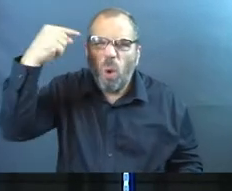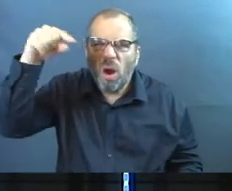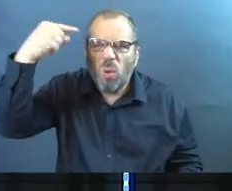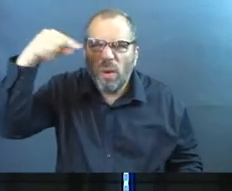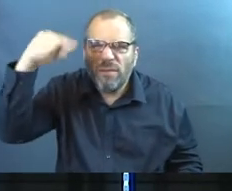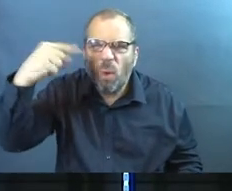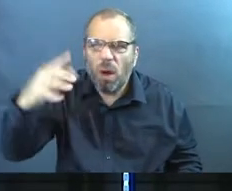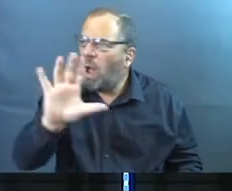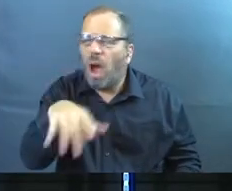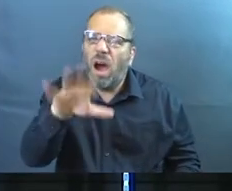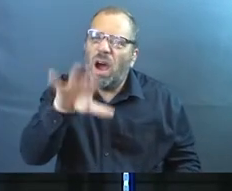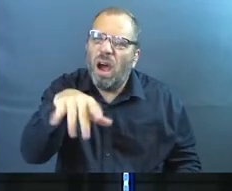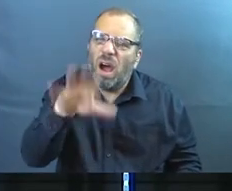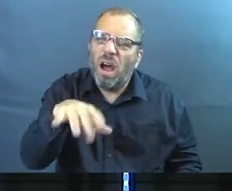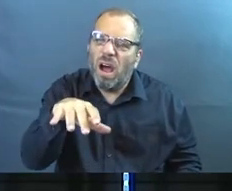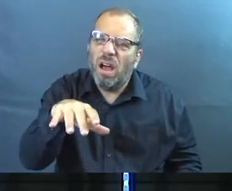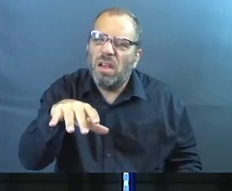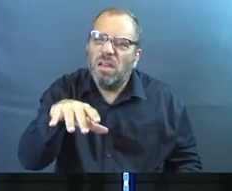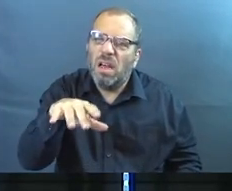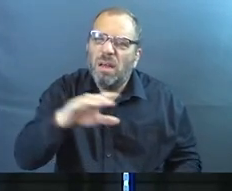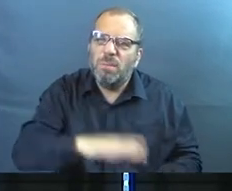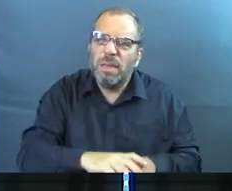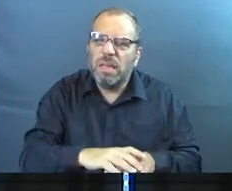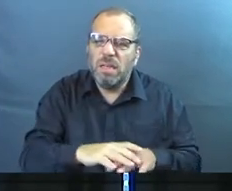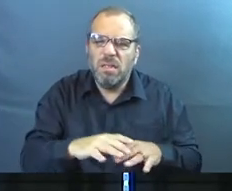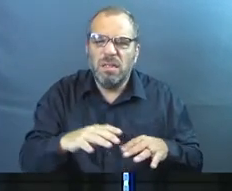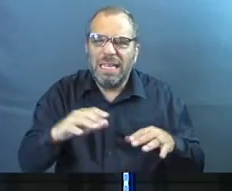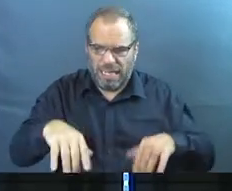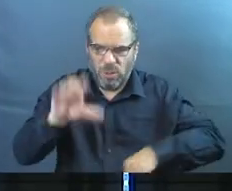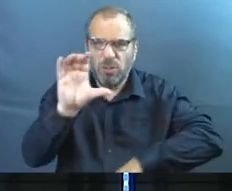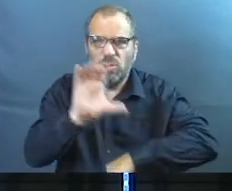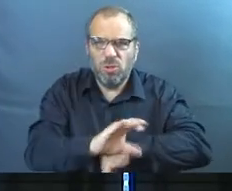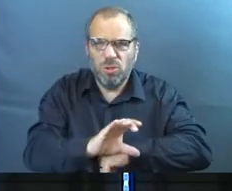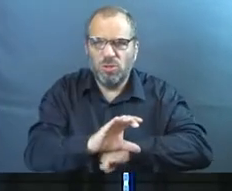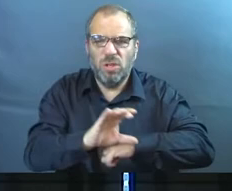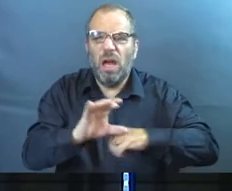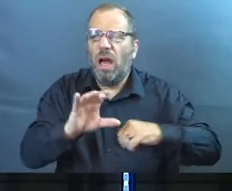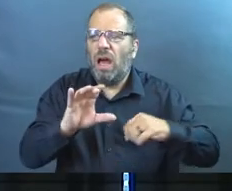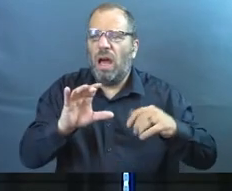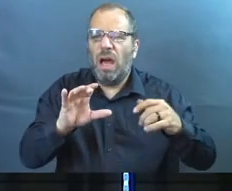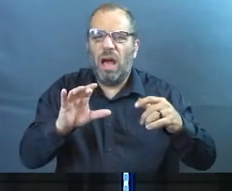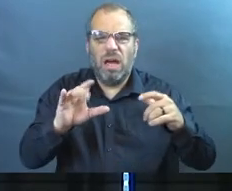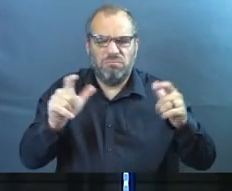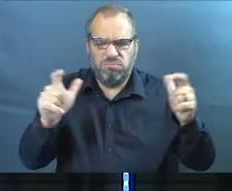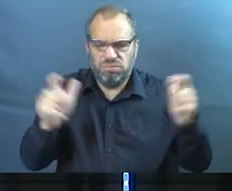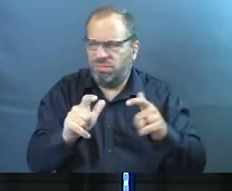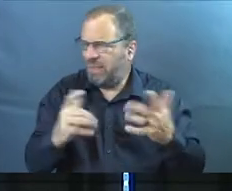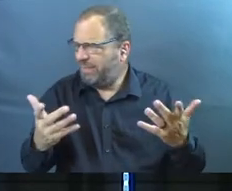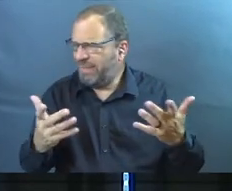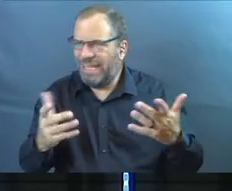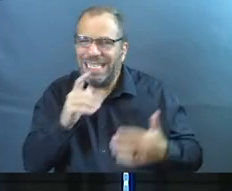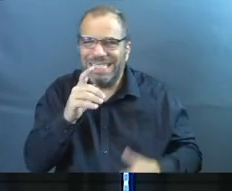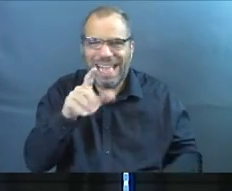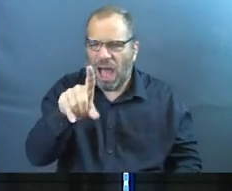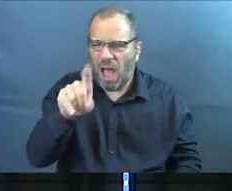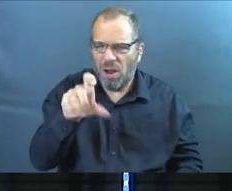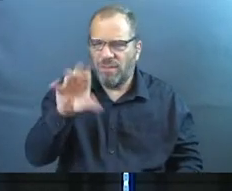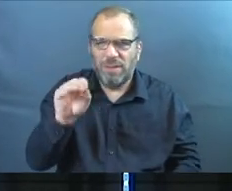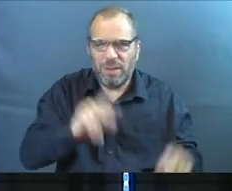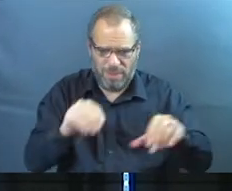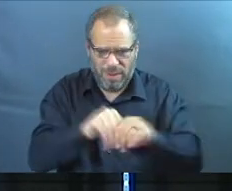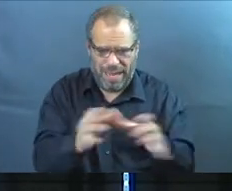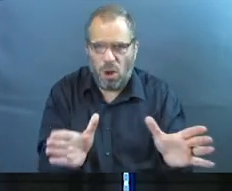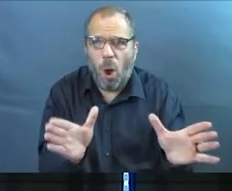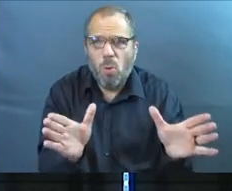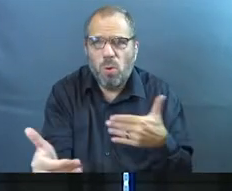things? Because what you're going to do is you're going to start to shrink the scale down here at church, and it's not going to be, I don't know, 150 people in a